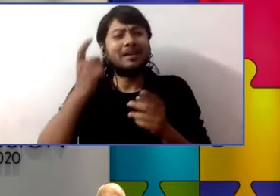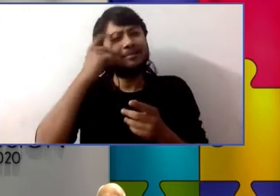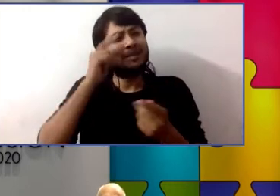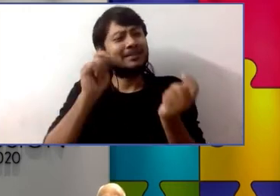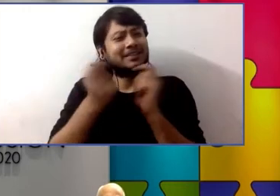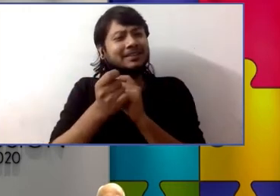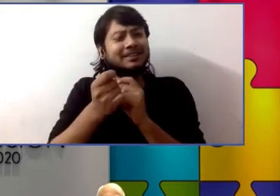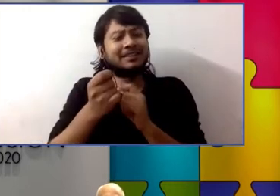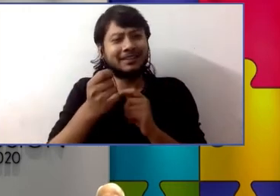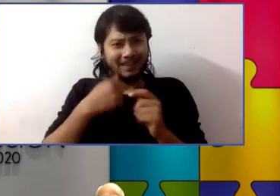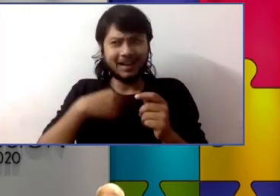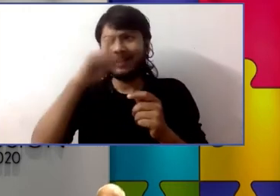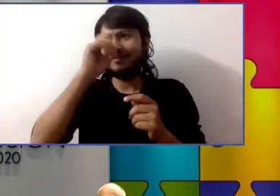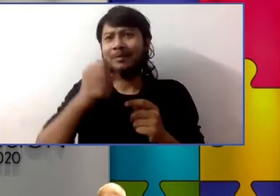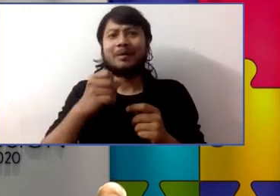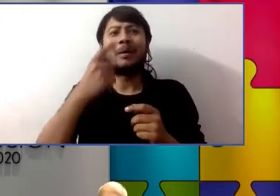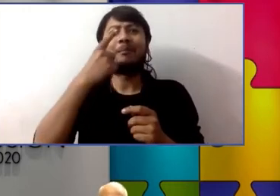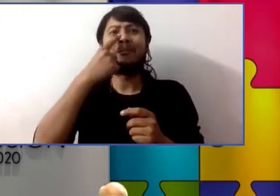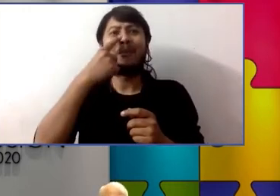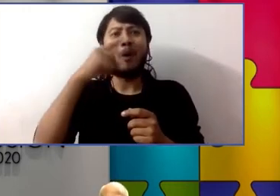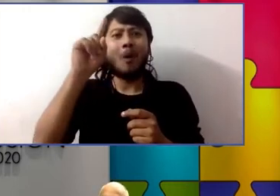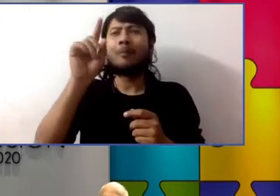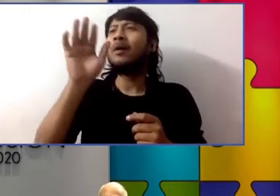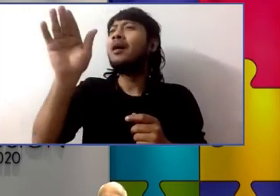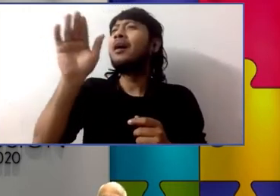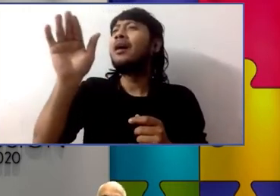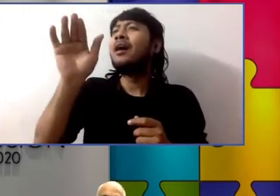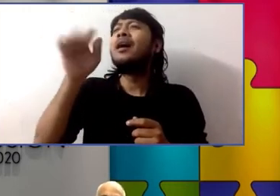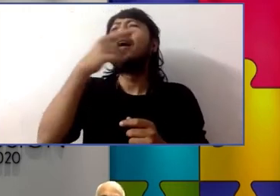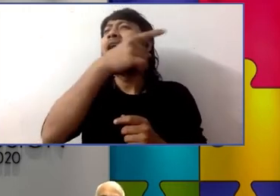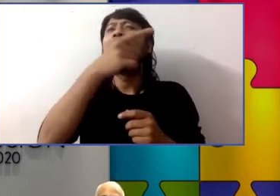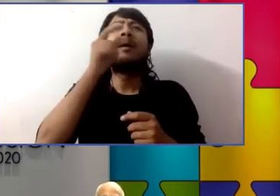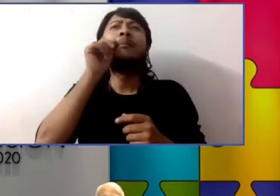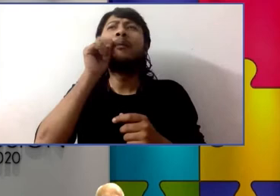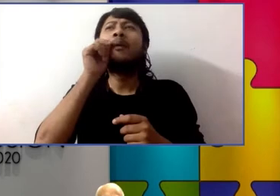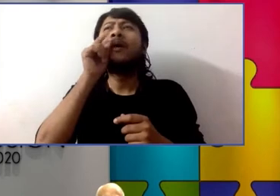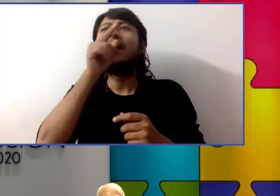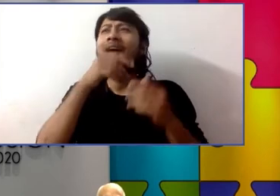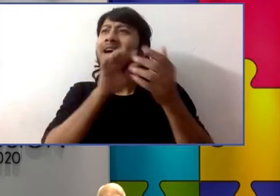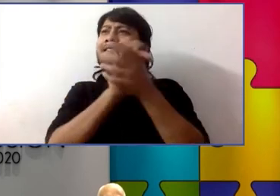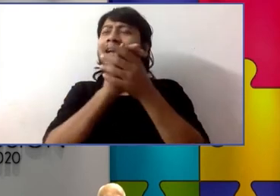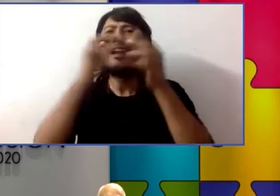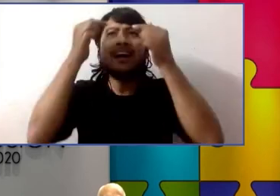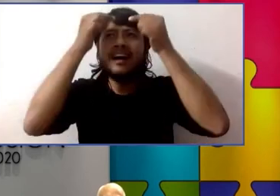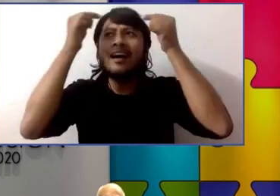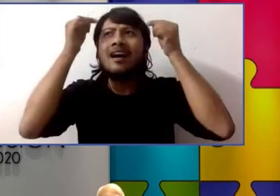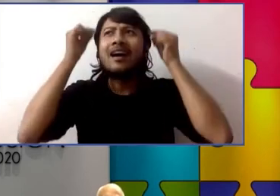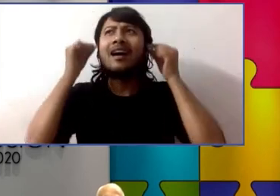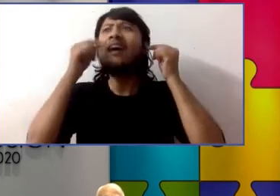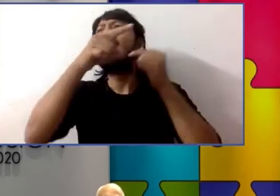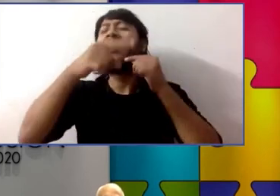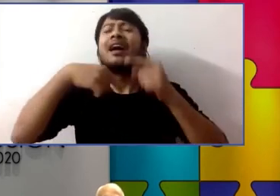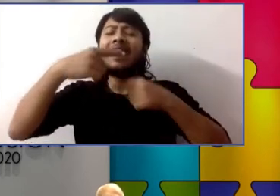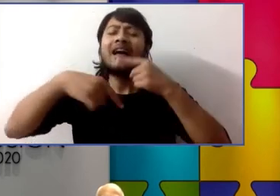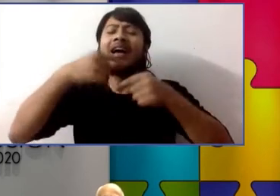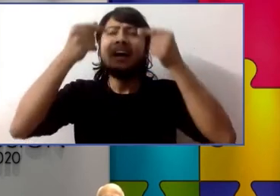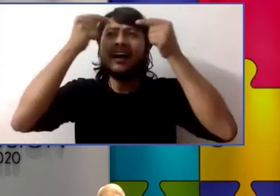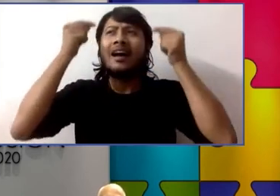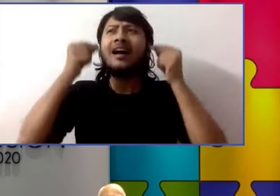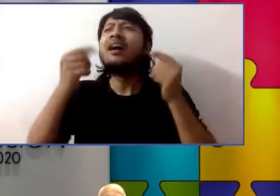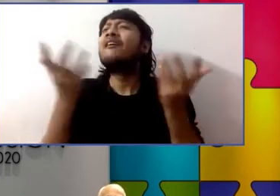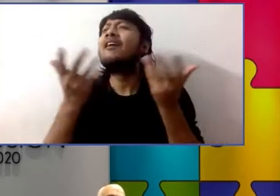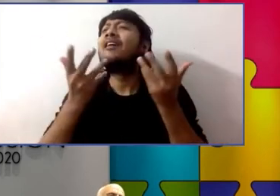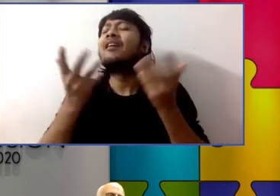all day and she said well he's had some ear surgeries and he needs to protect his ear and I think back that now and think hmm